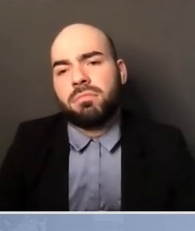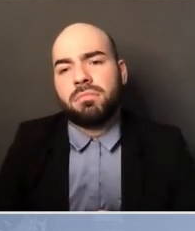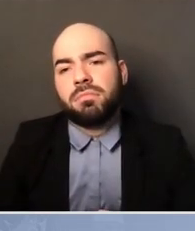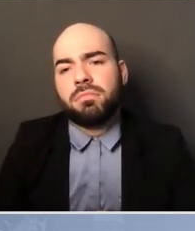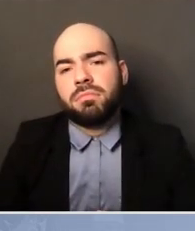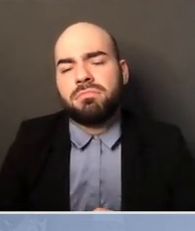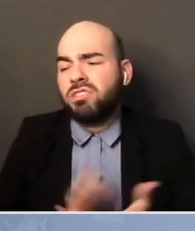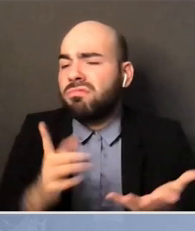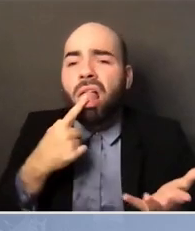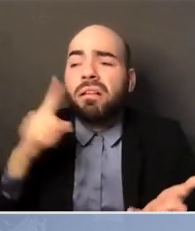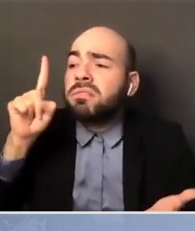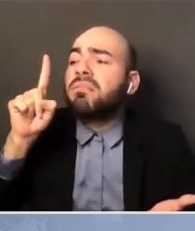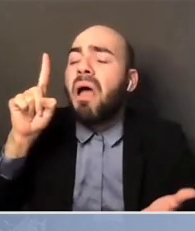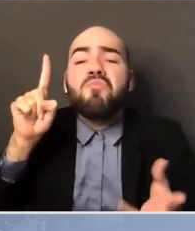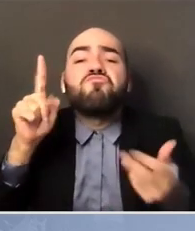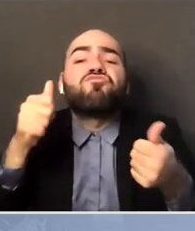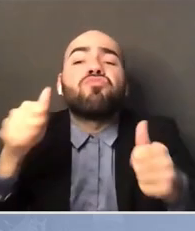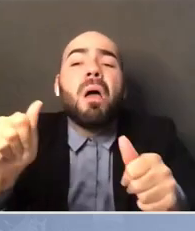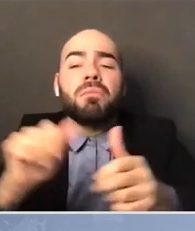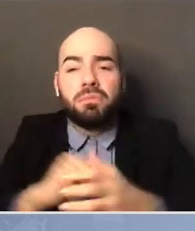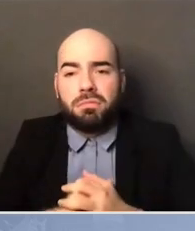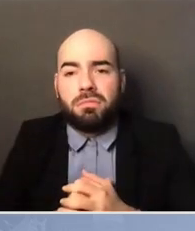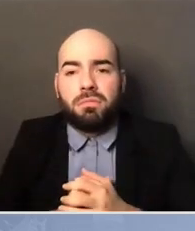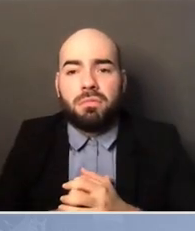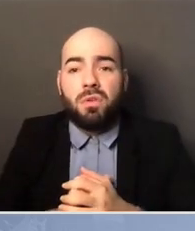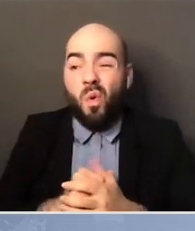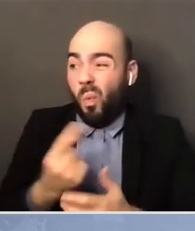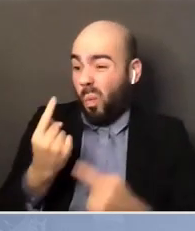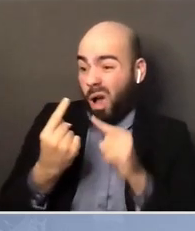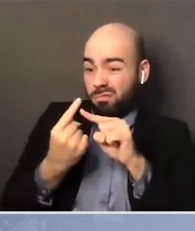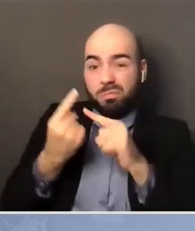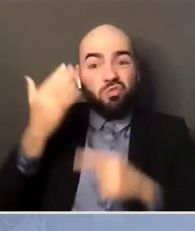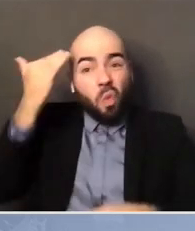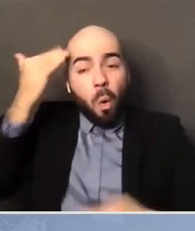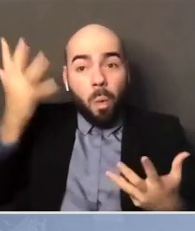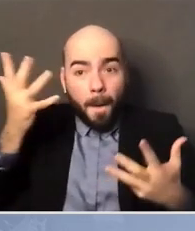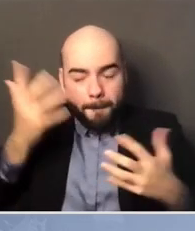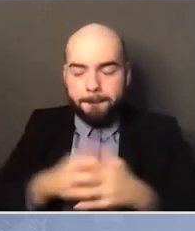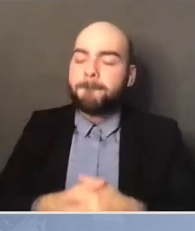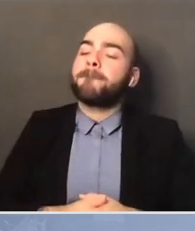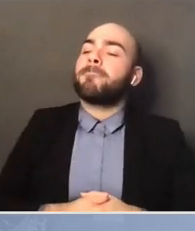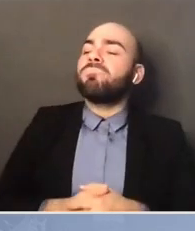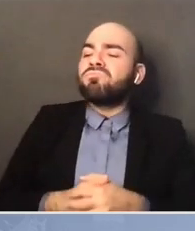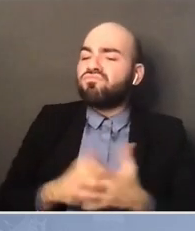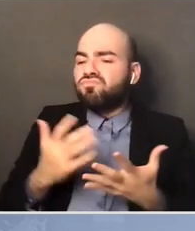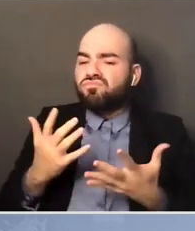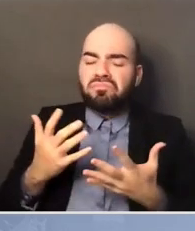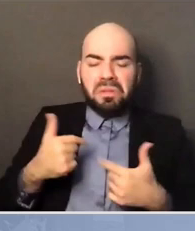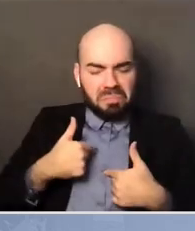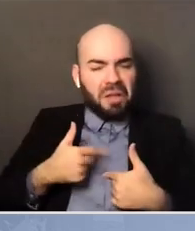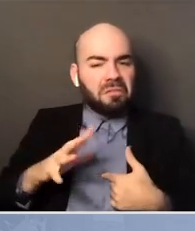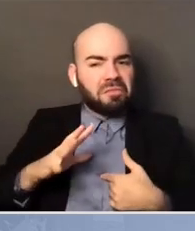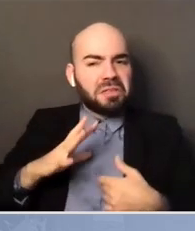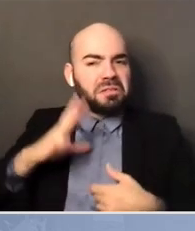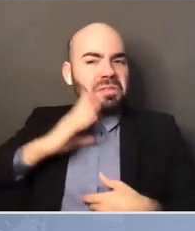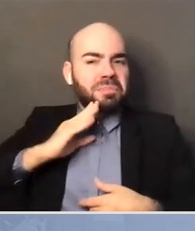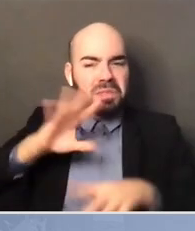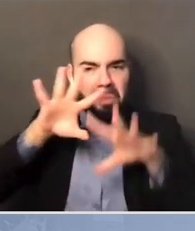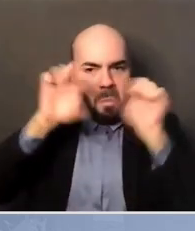And if, because one thing I can say for certain is that after having been in office for eight years,